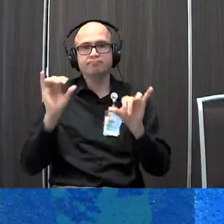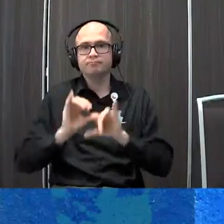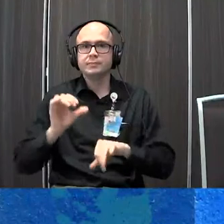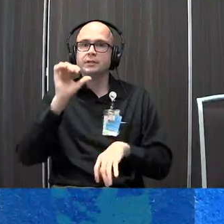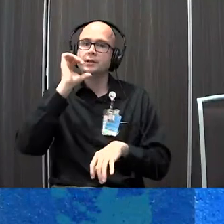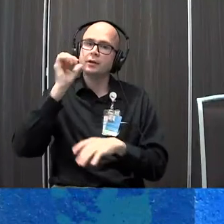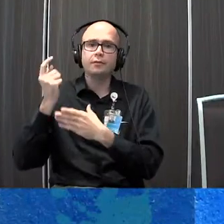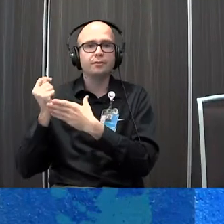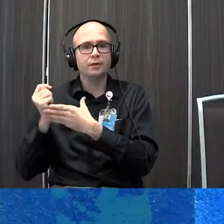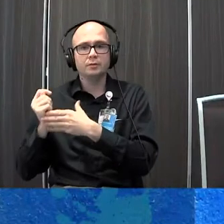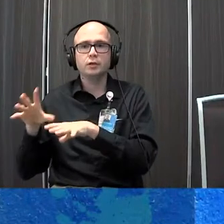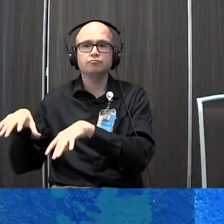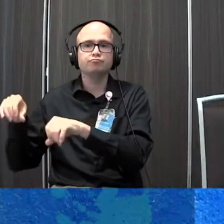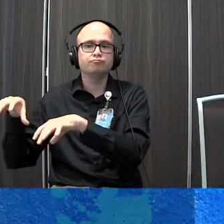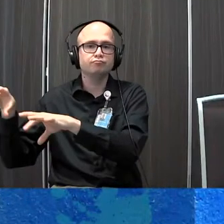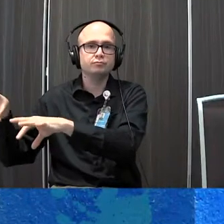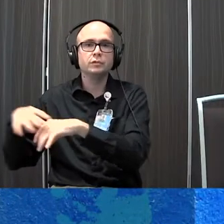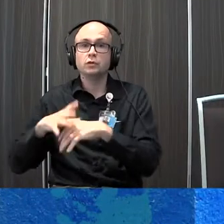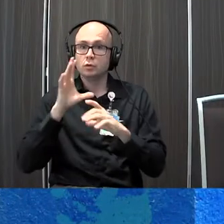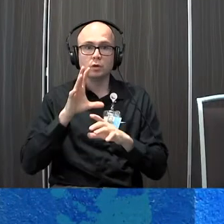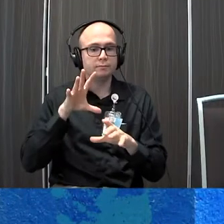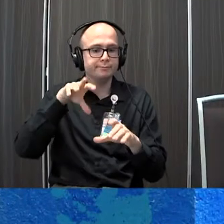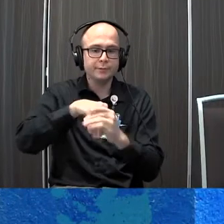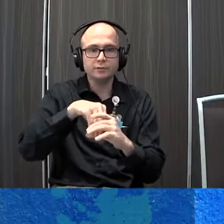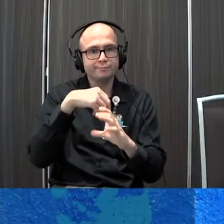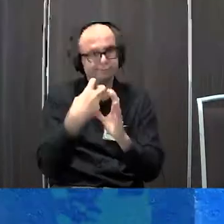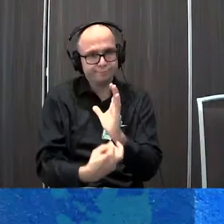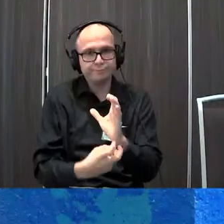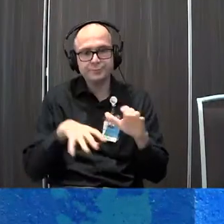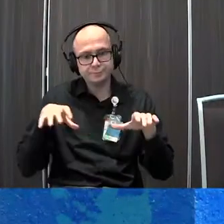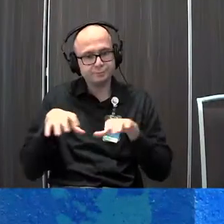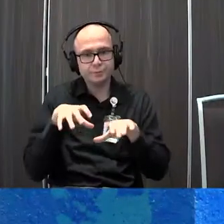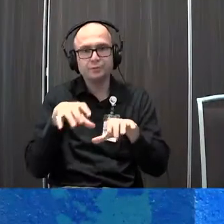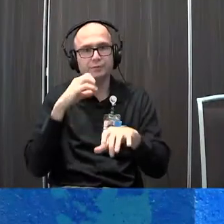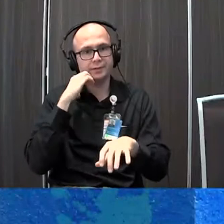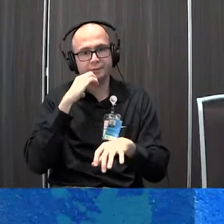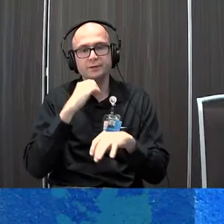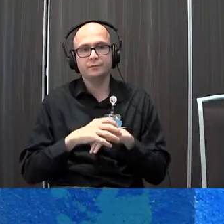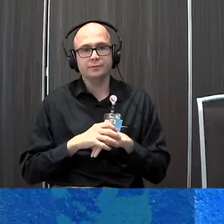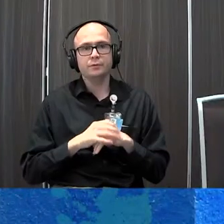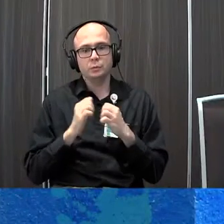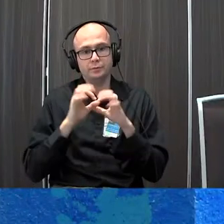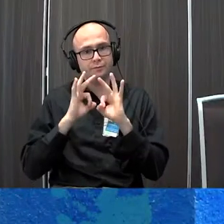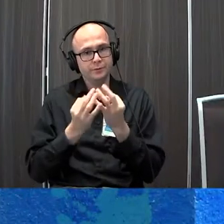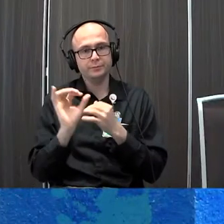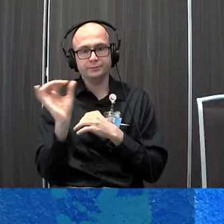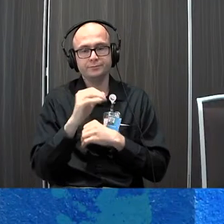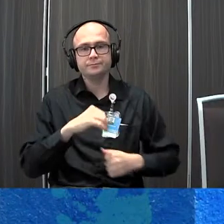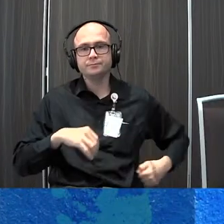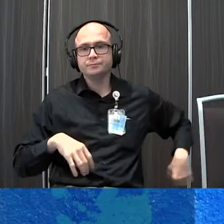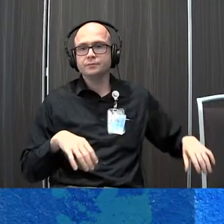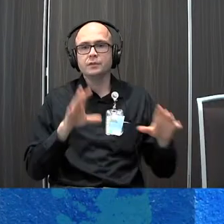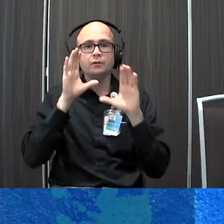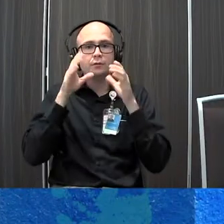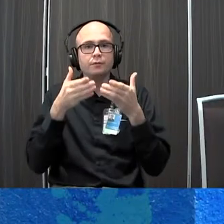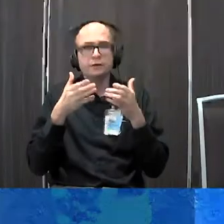the side therapy we want to make sure that it really is engaging and motivating in daily routines with the families we want to